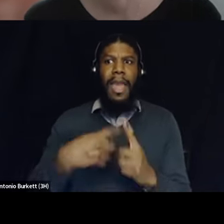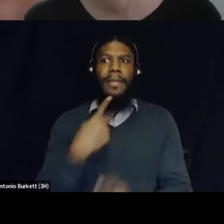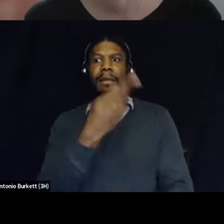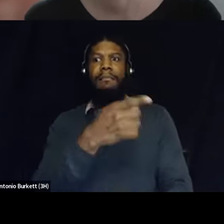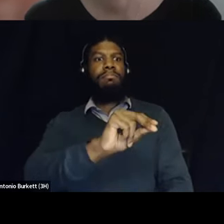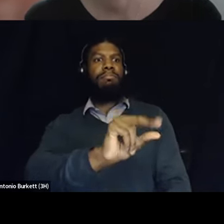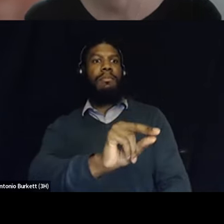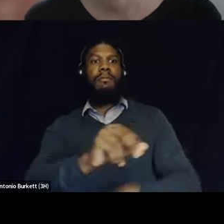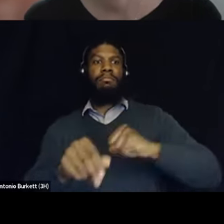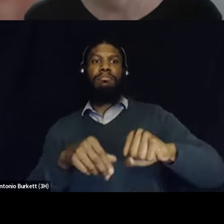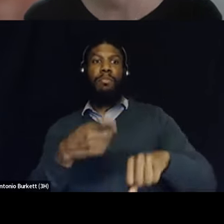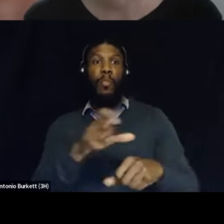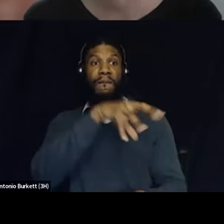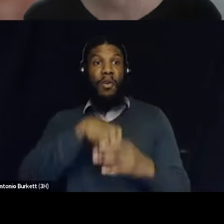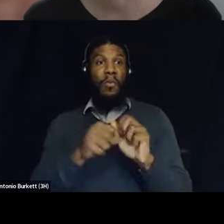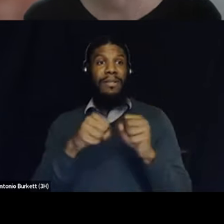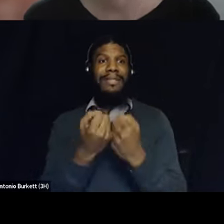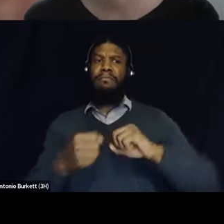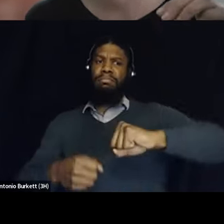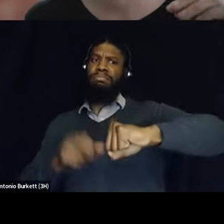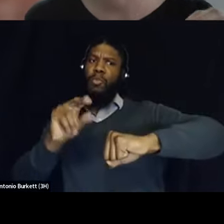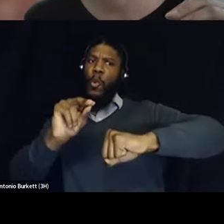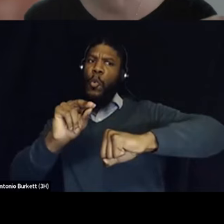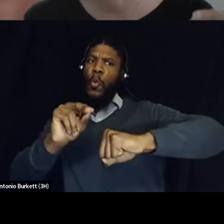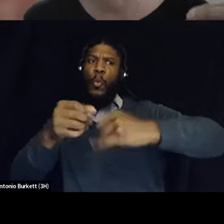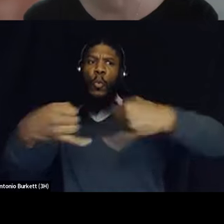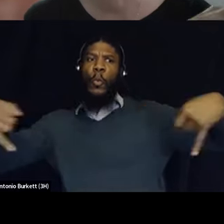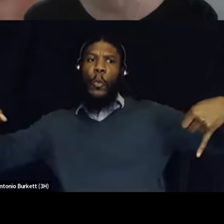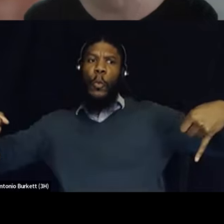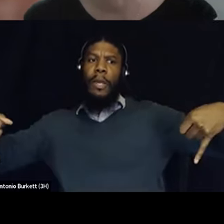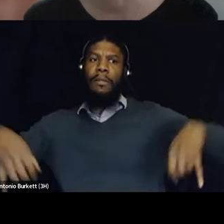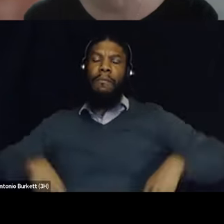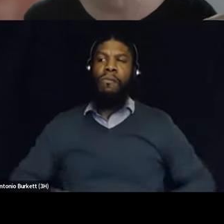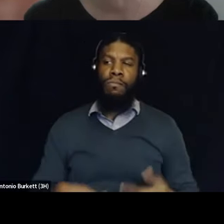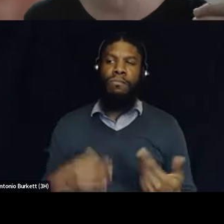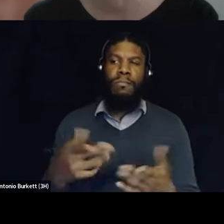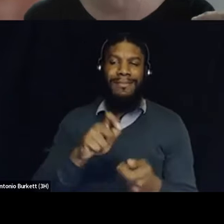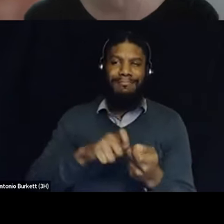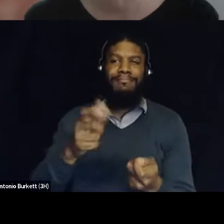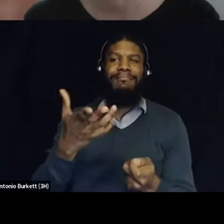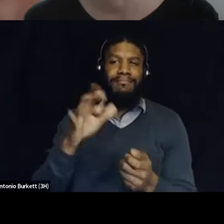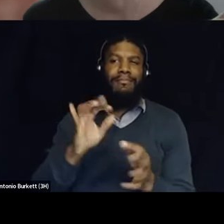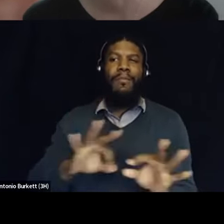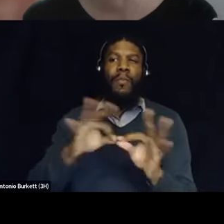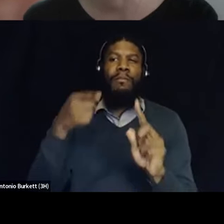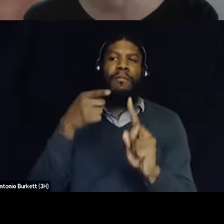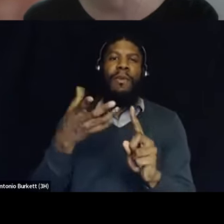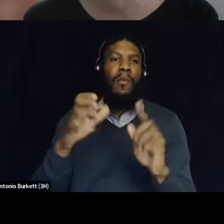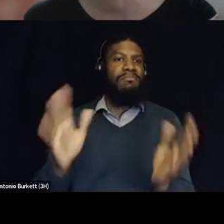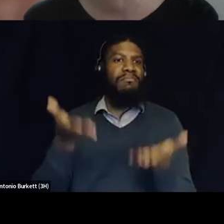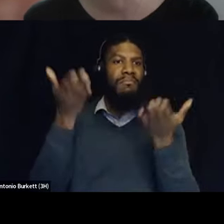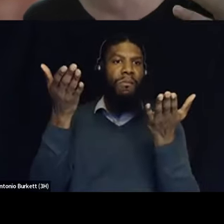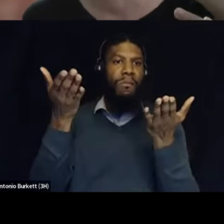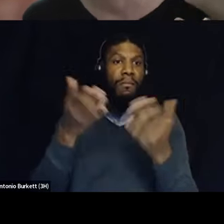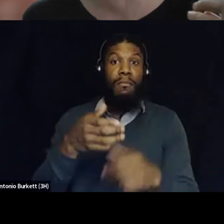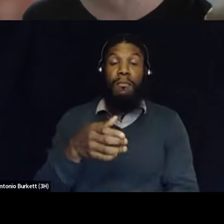of society right exactly and i think you know that's a really important point that i want to lift up further that you're making here